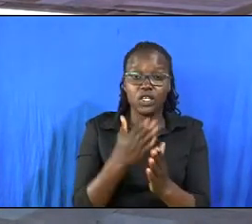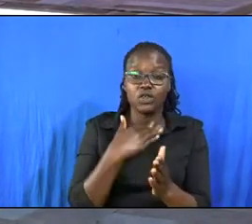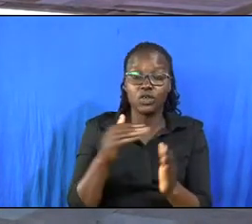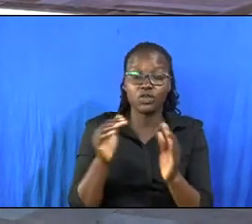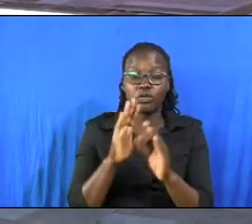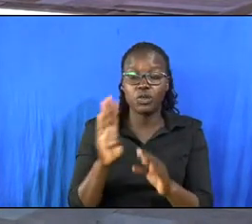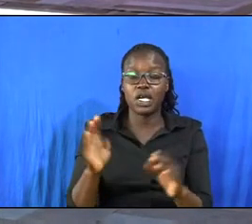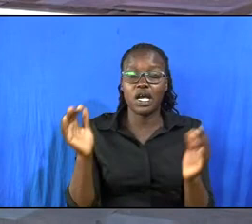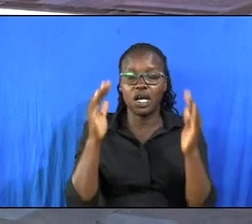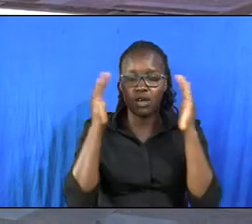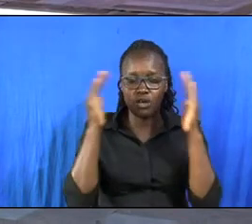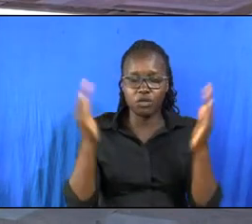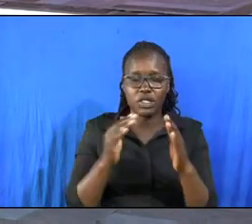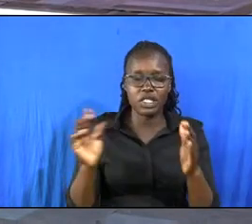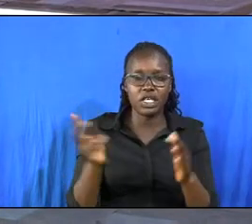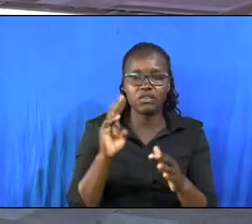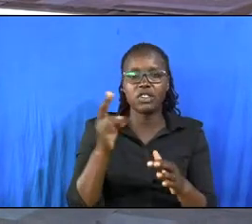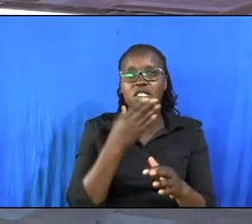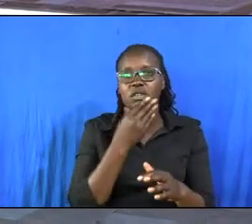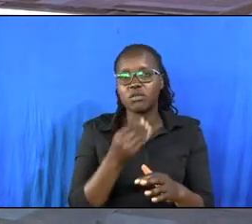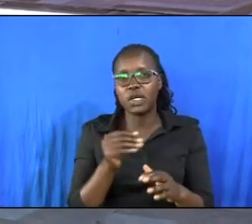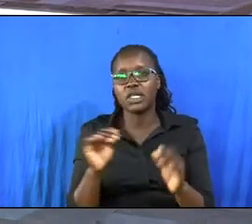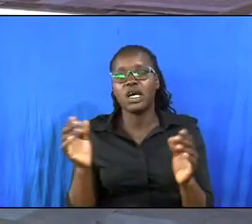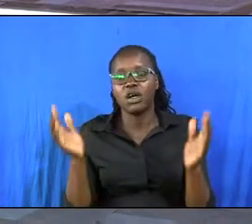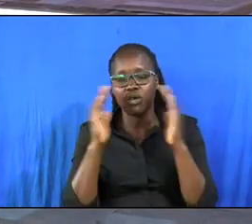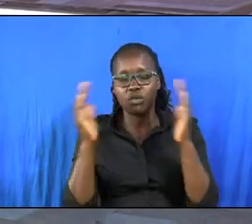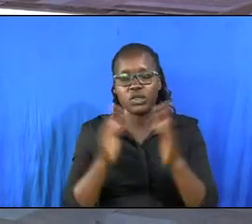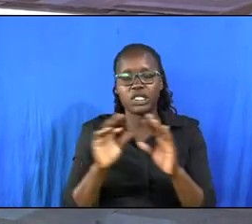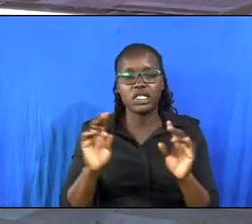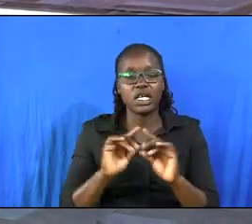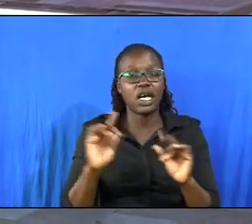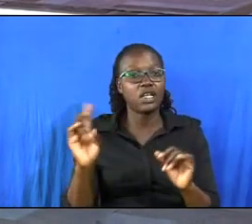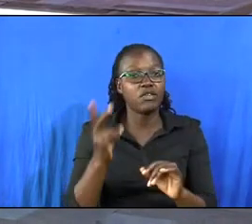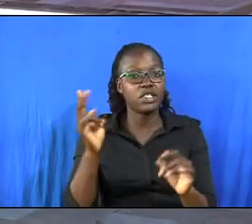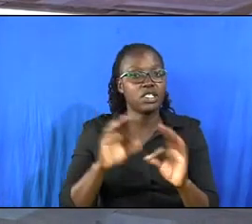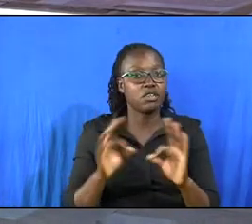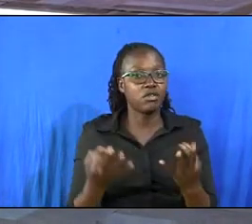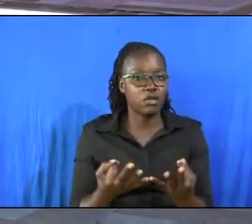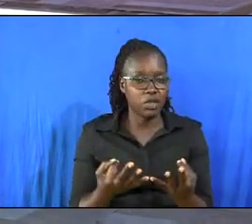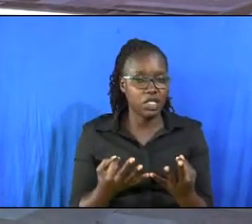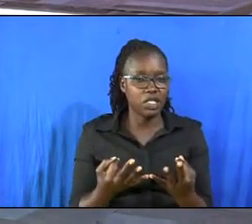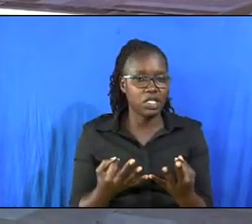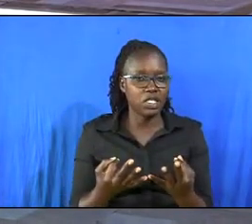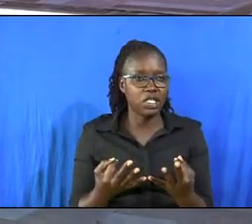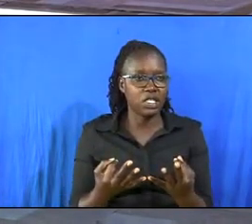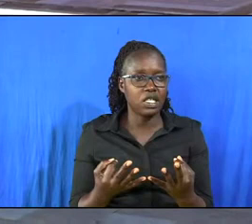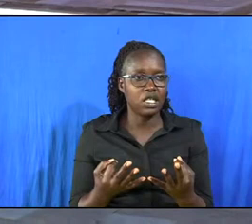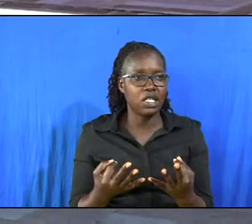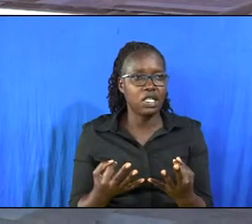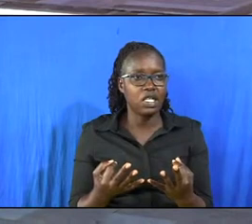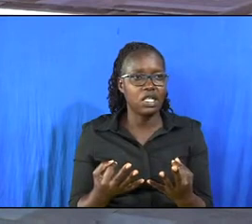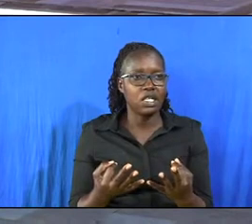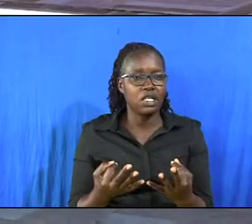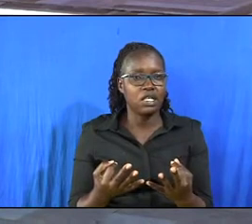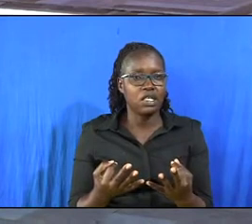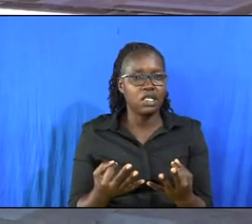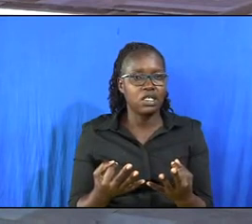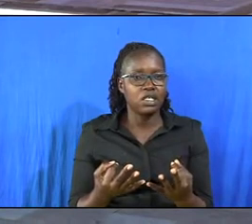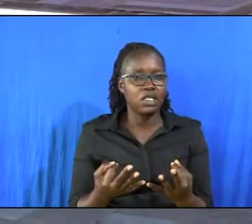be a committed adventist man a committed adventist family a could be a a committed adventist